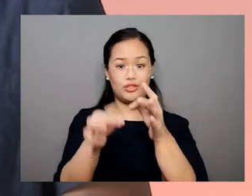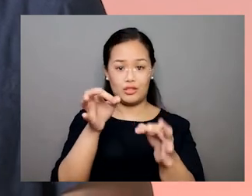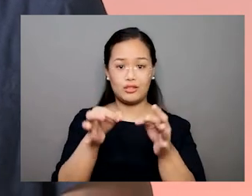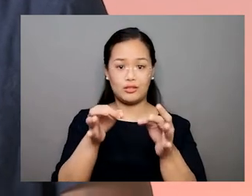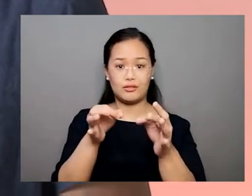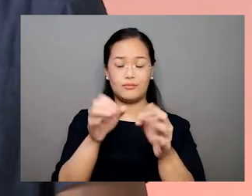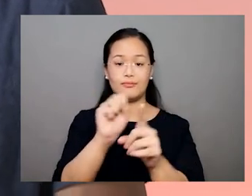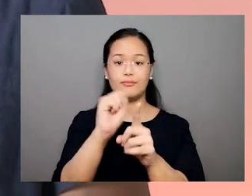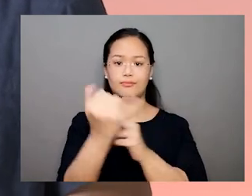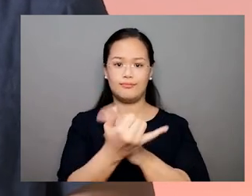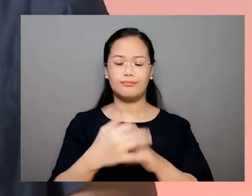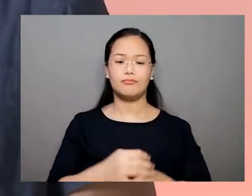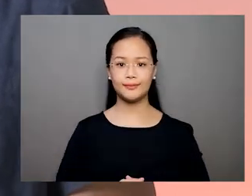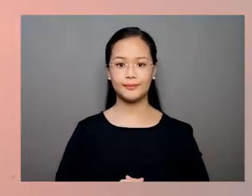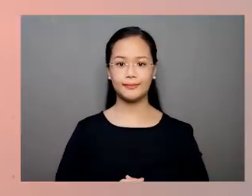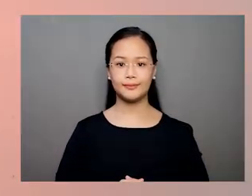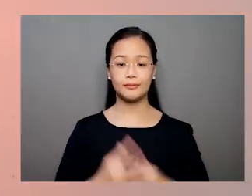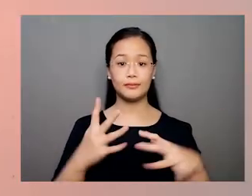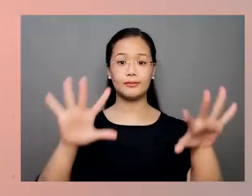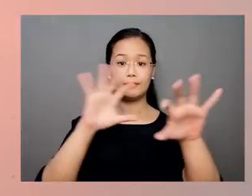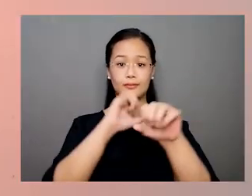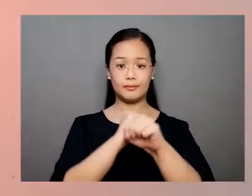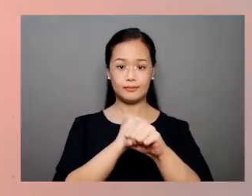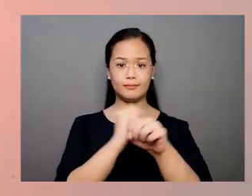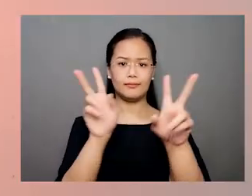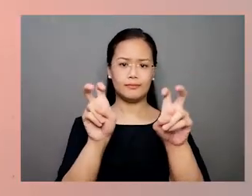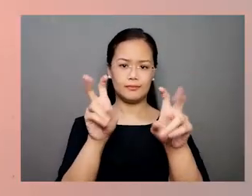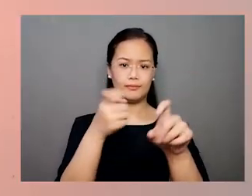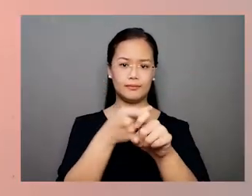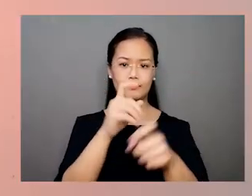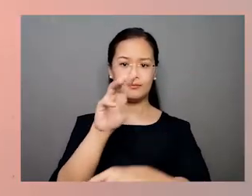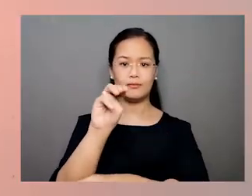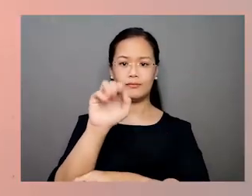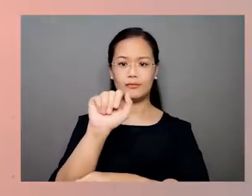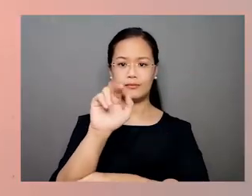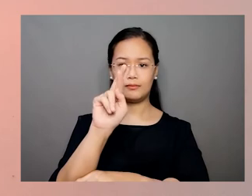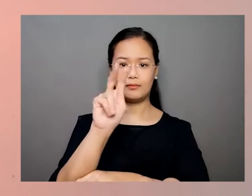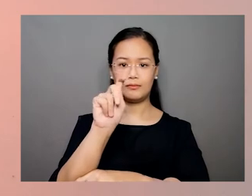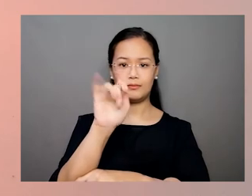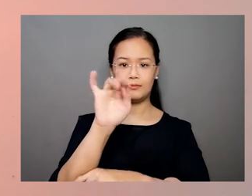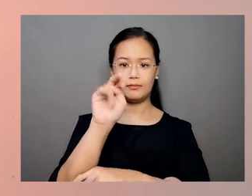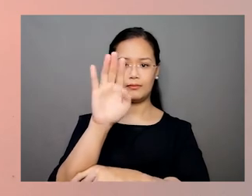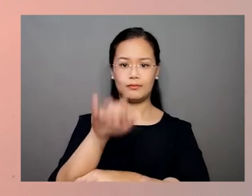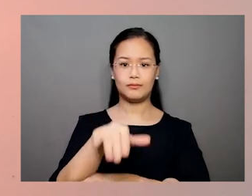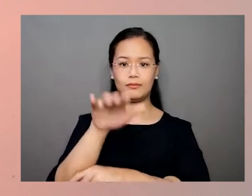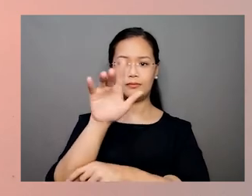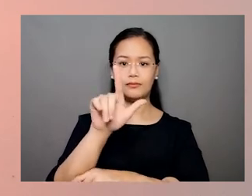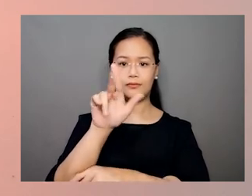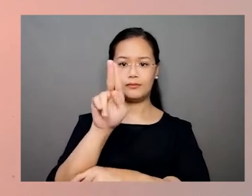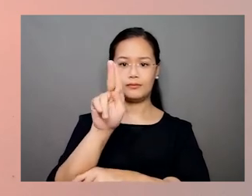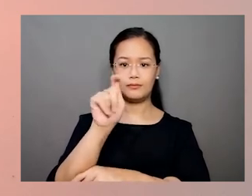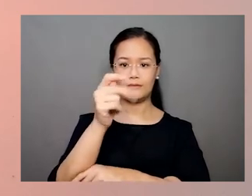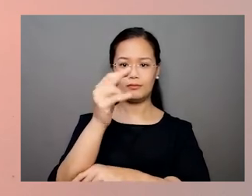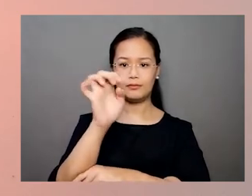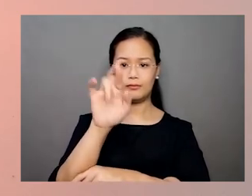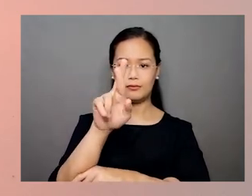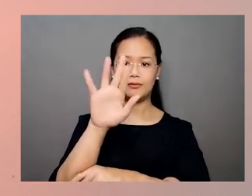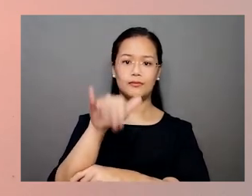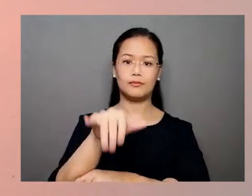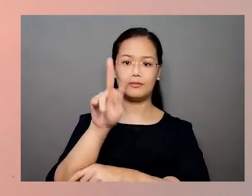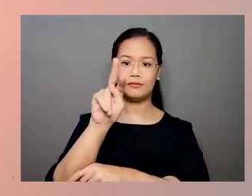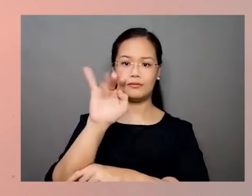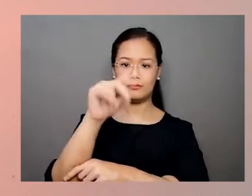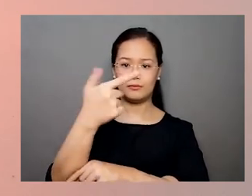a just society. Let me end with a quote from Martin Luther King Jr., a civil rights